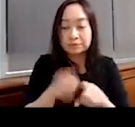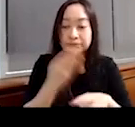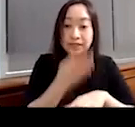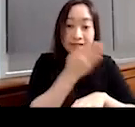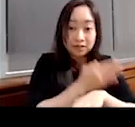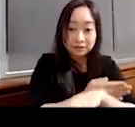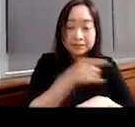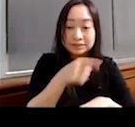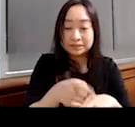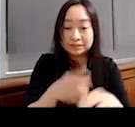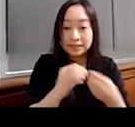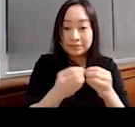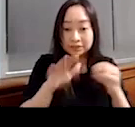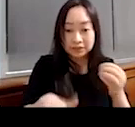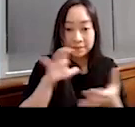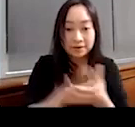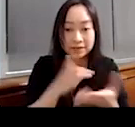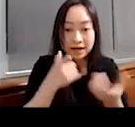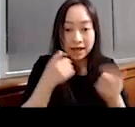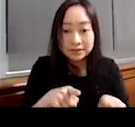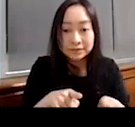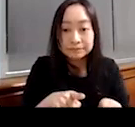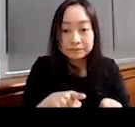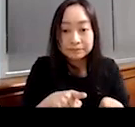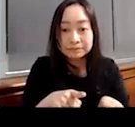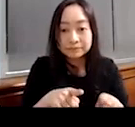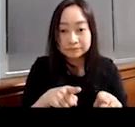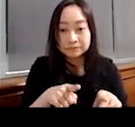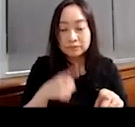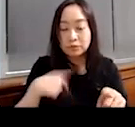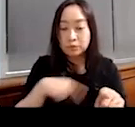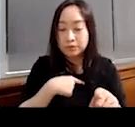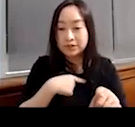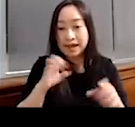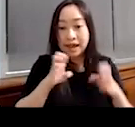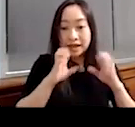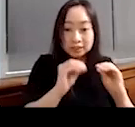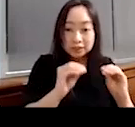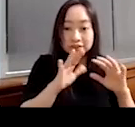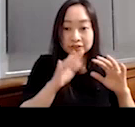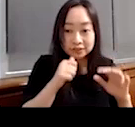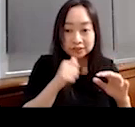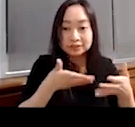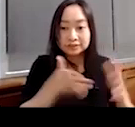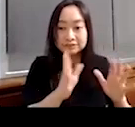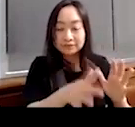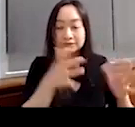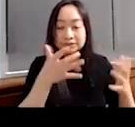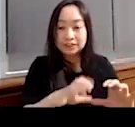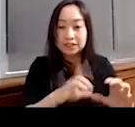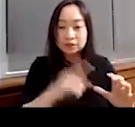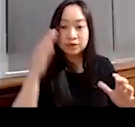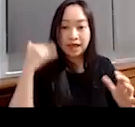the, the number of child marriages that's happening. So educating girls, providing them, uh, the ability to have some